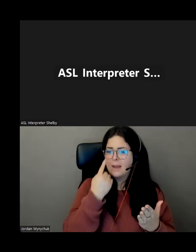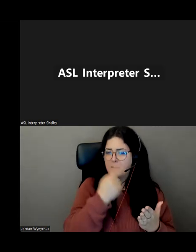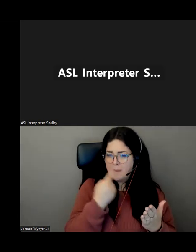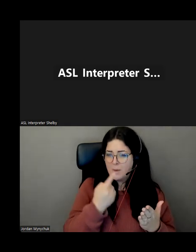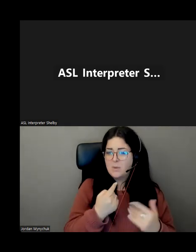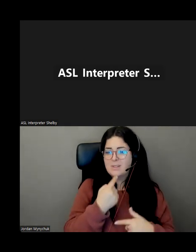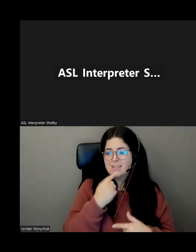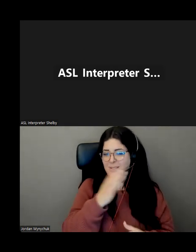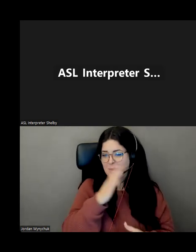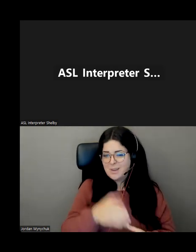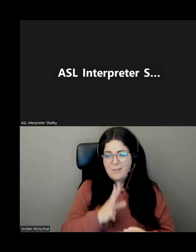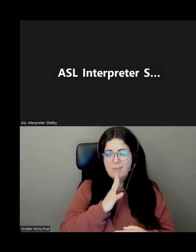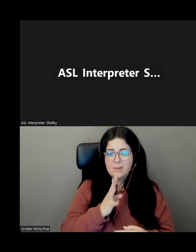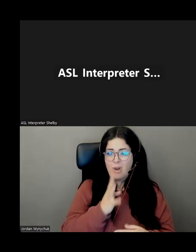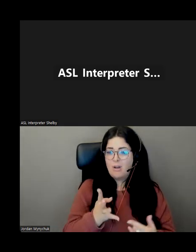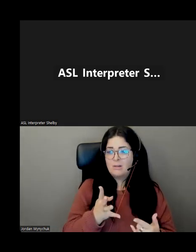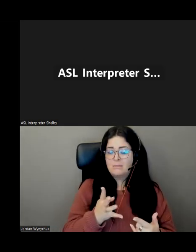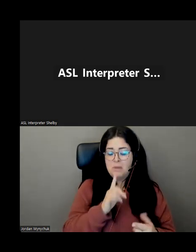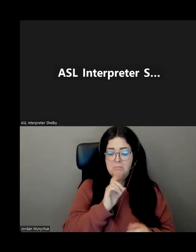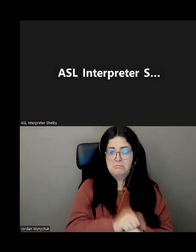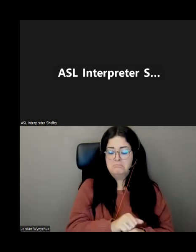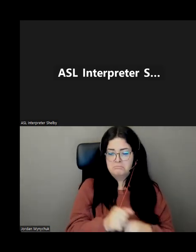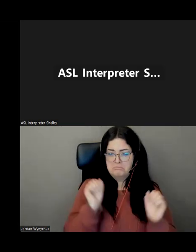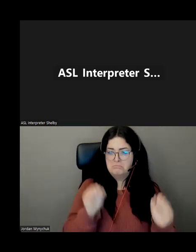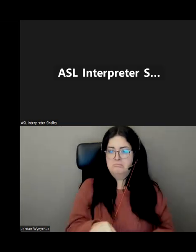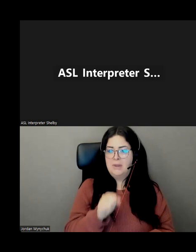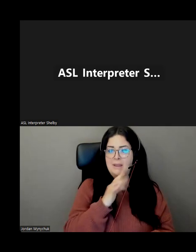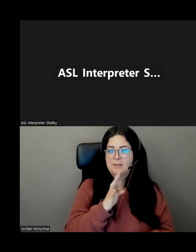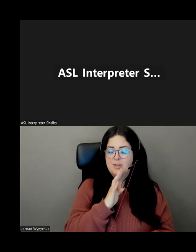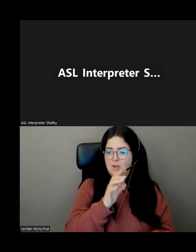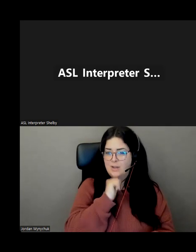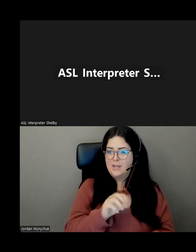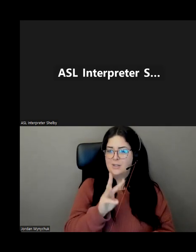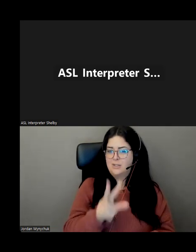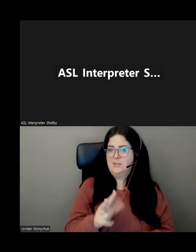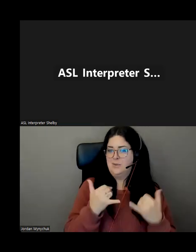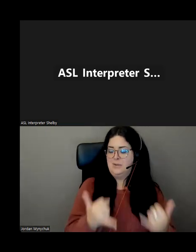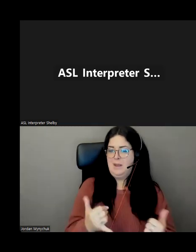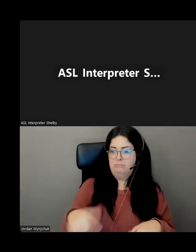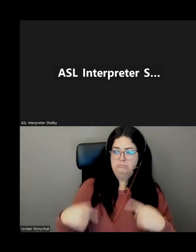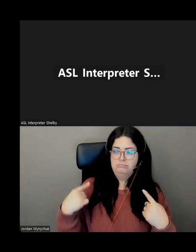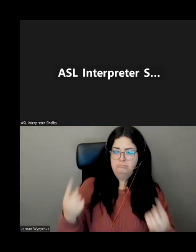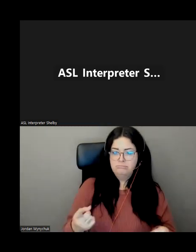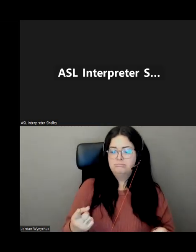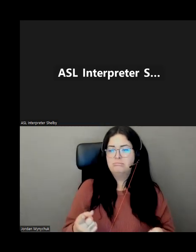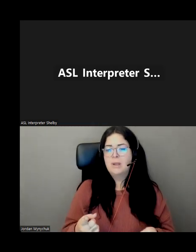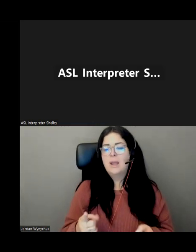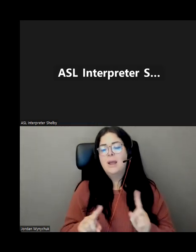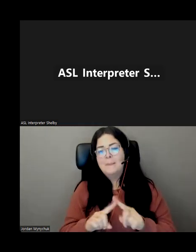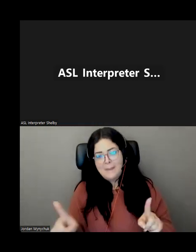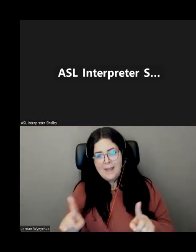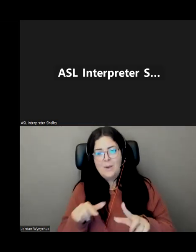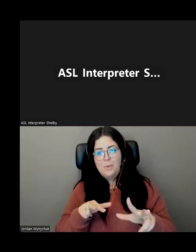um but walking is really difficult i do spend um almost all of my waking